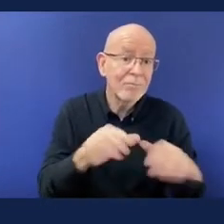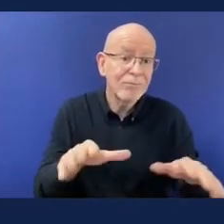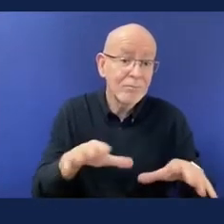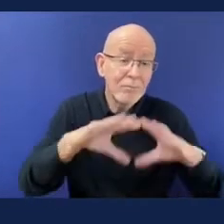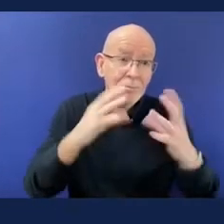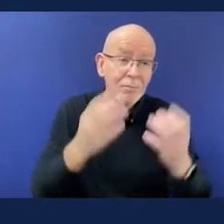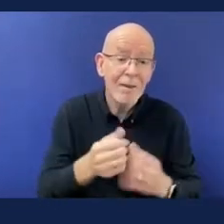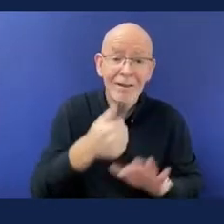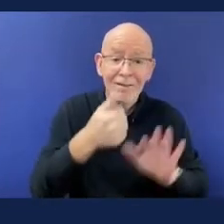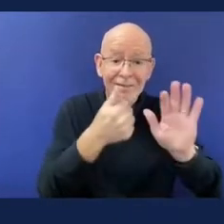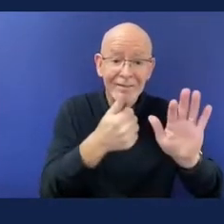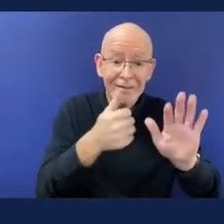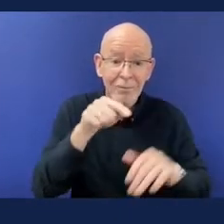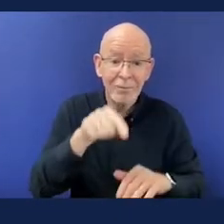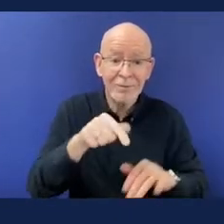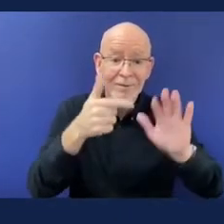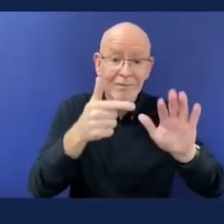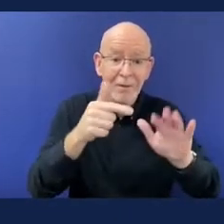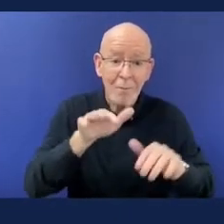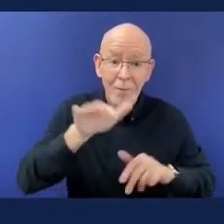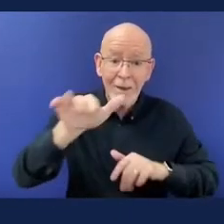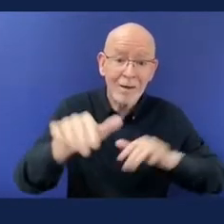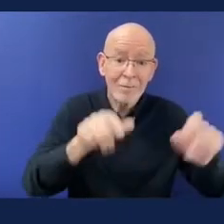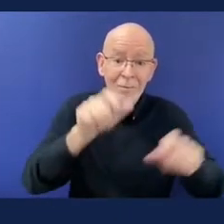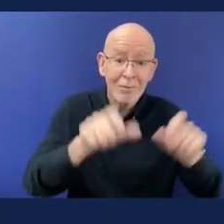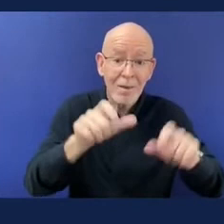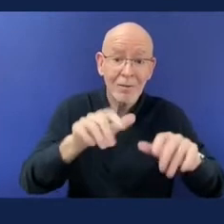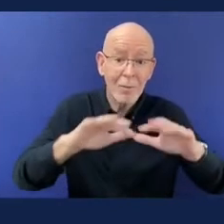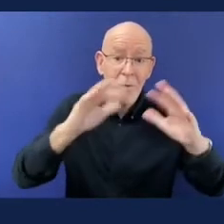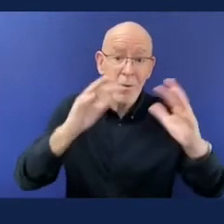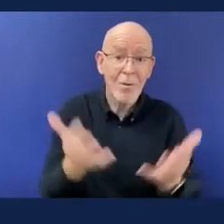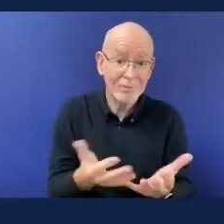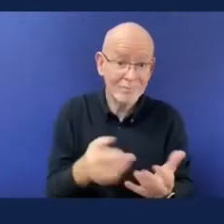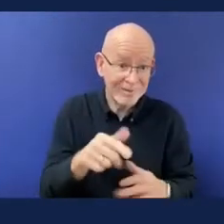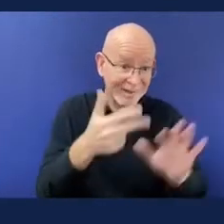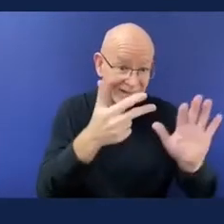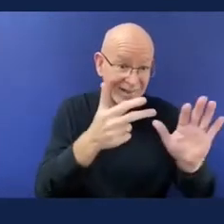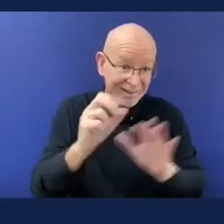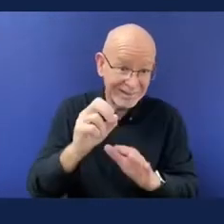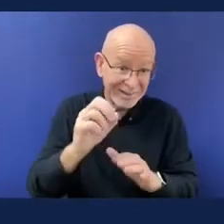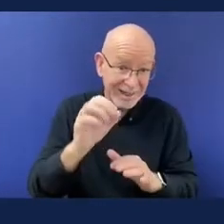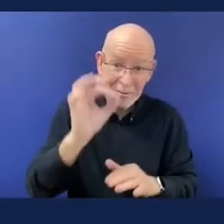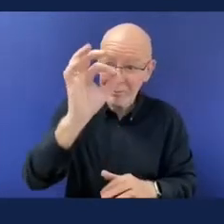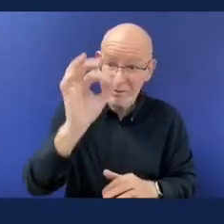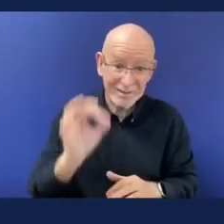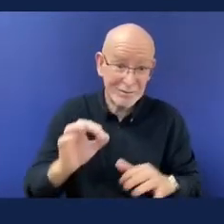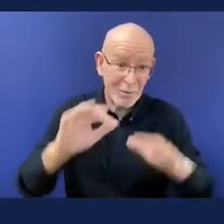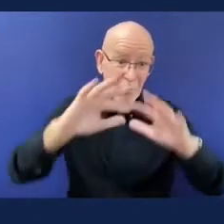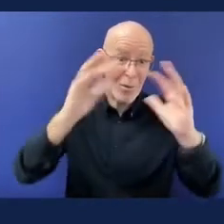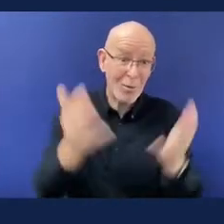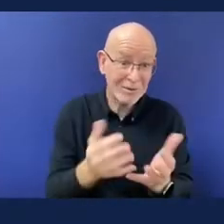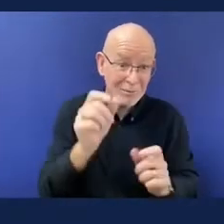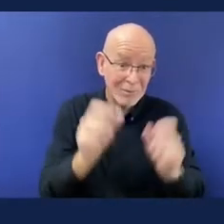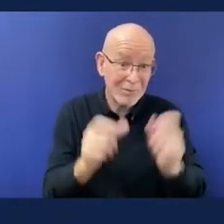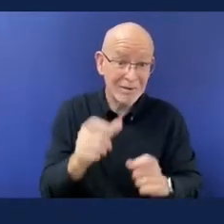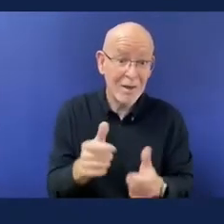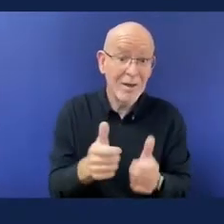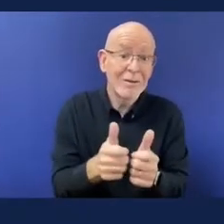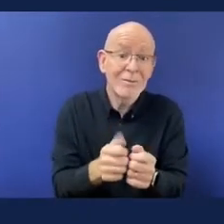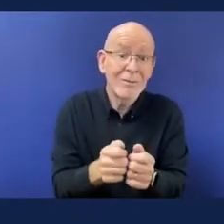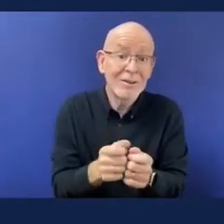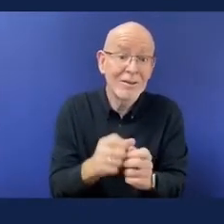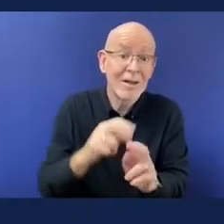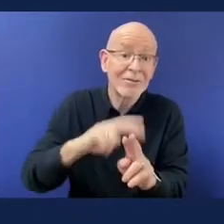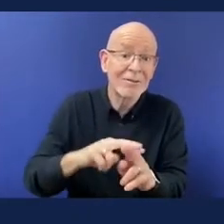but what's really cool is the awareness also is out there so using nielsen who's our data provider they found that 41